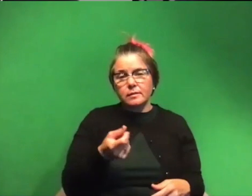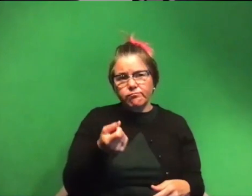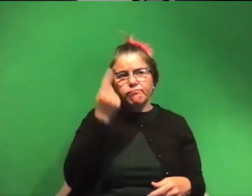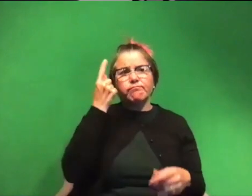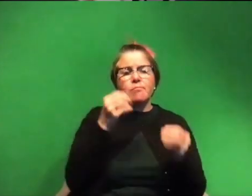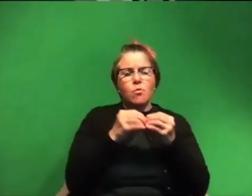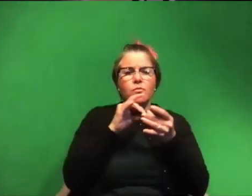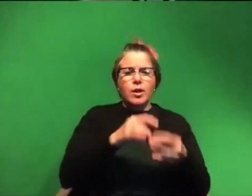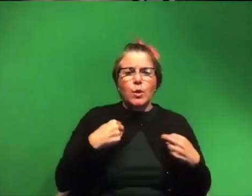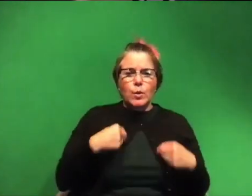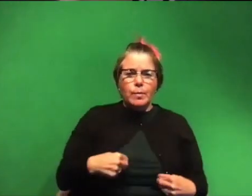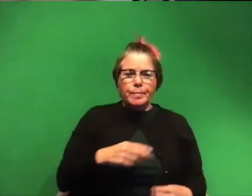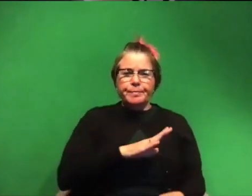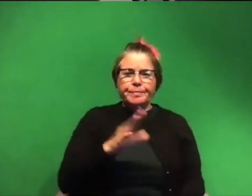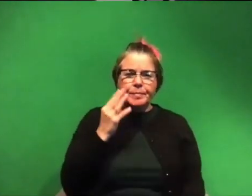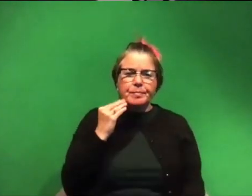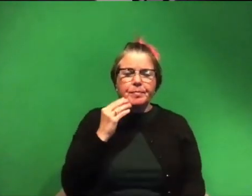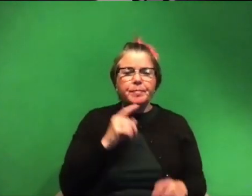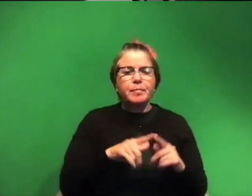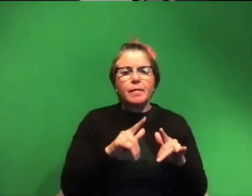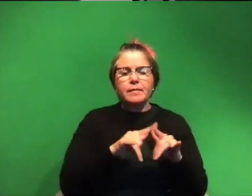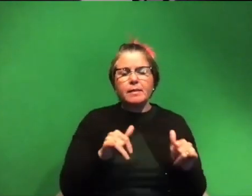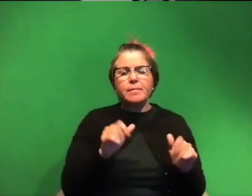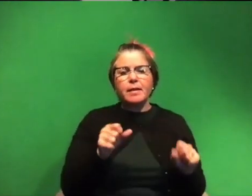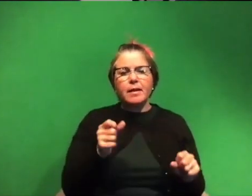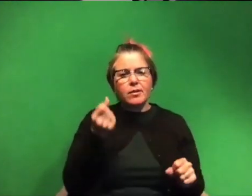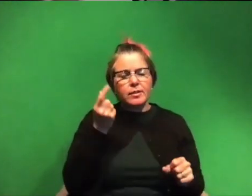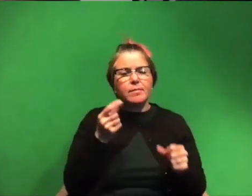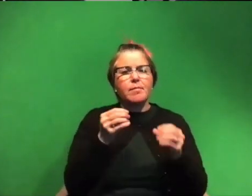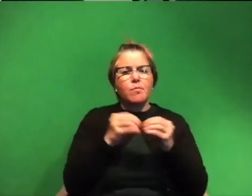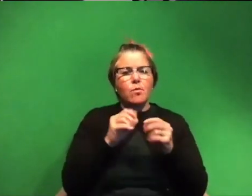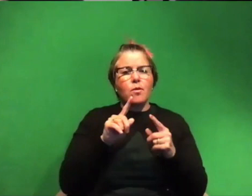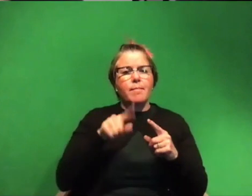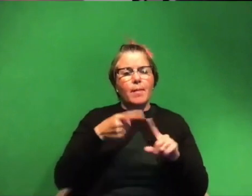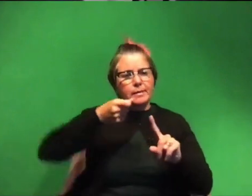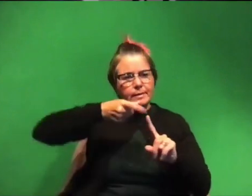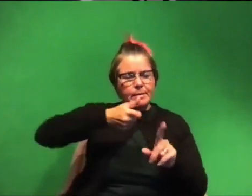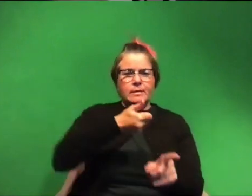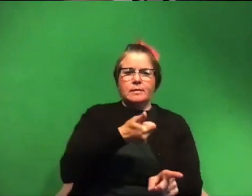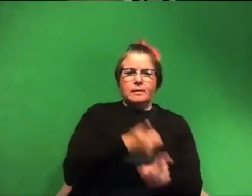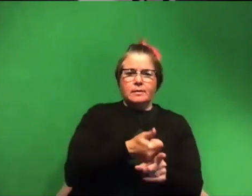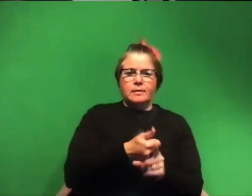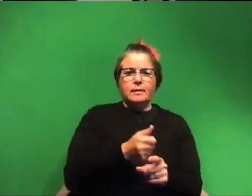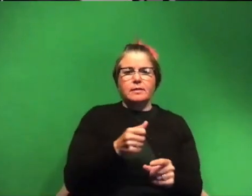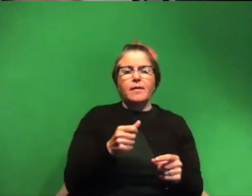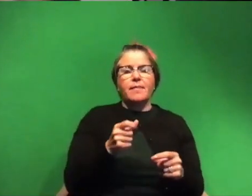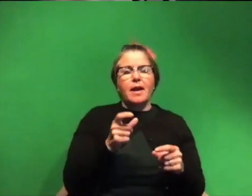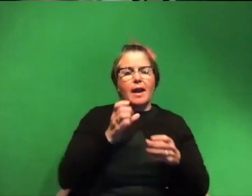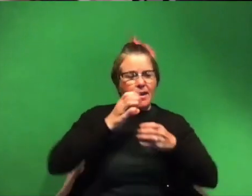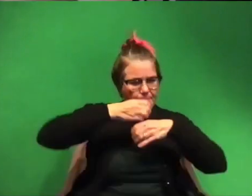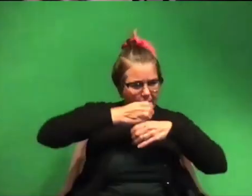experience but it can also help us just understand more about the stimuli itself like studying the microscopic and